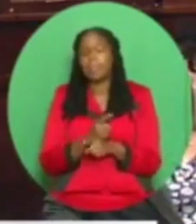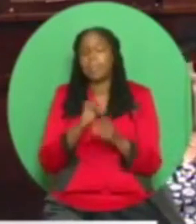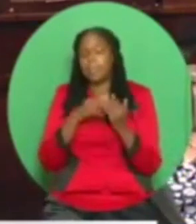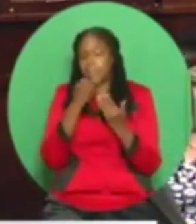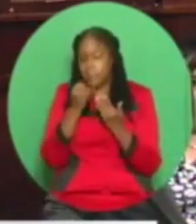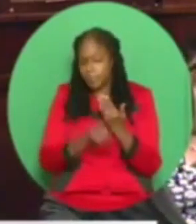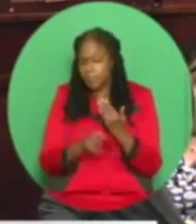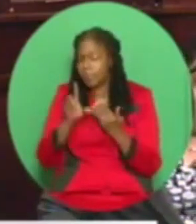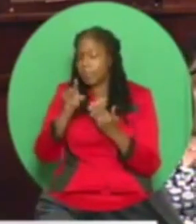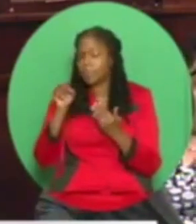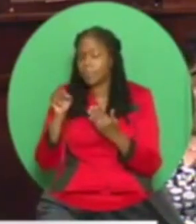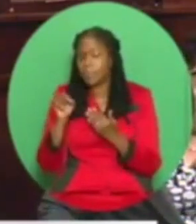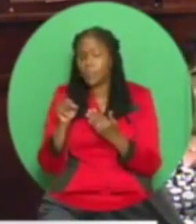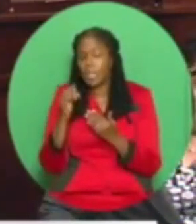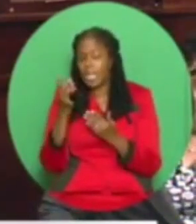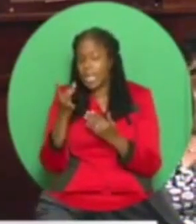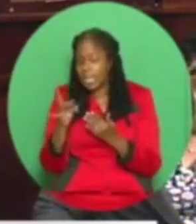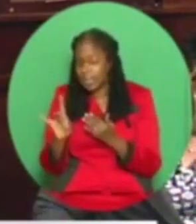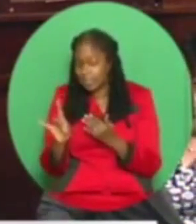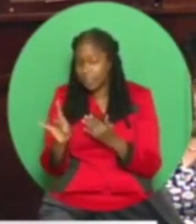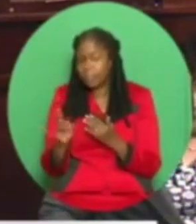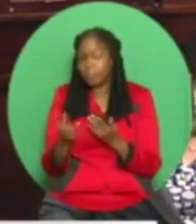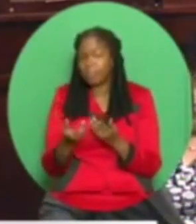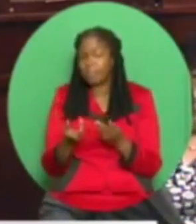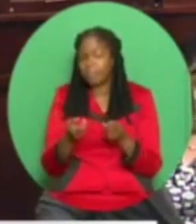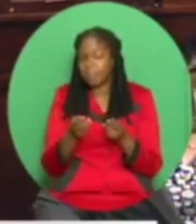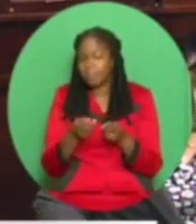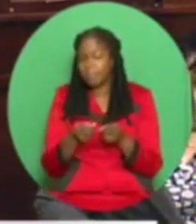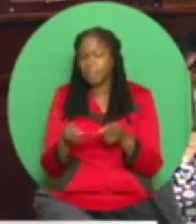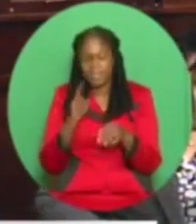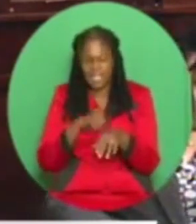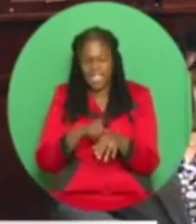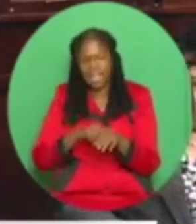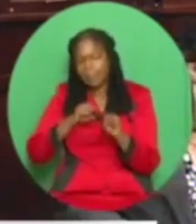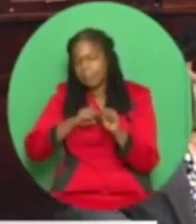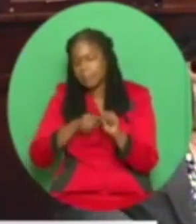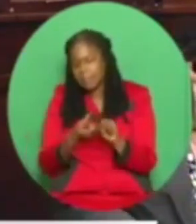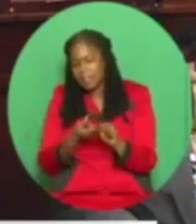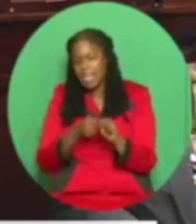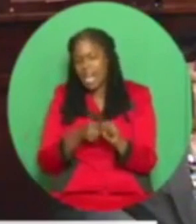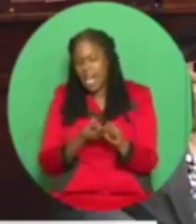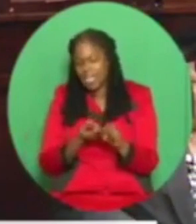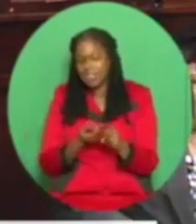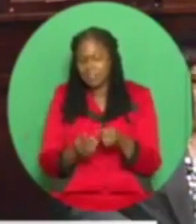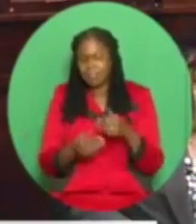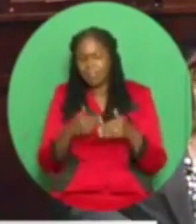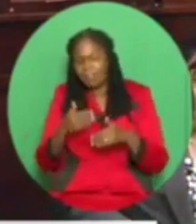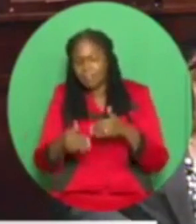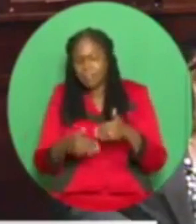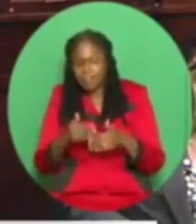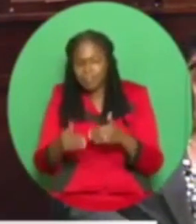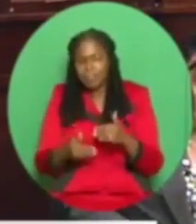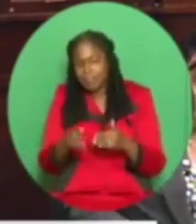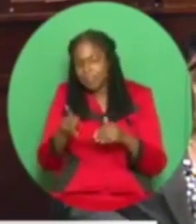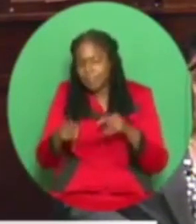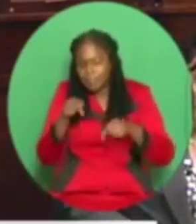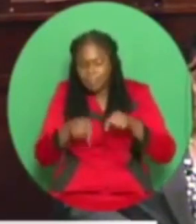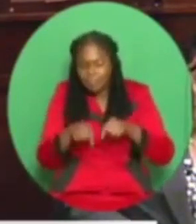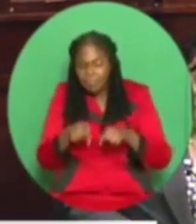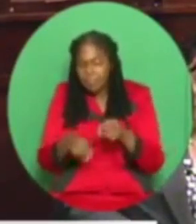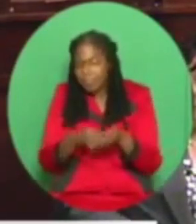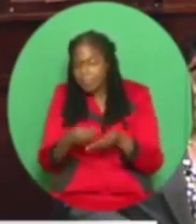No. January 2018, time of commencement, Madam Speaker. Madam Speaker,